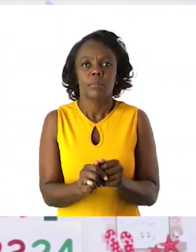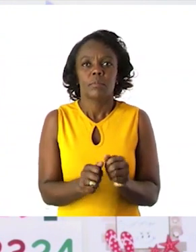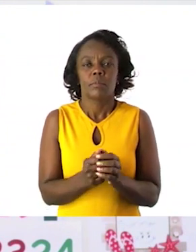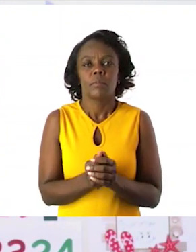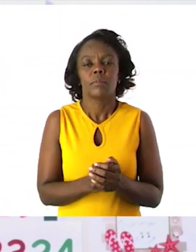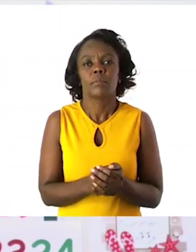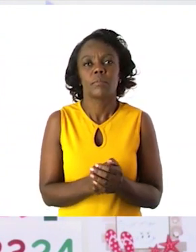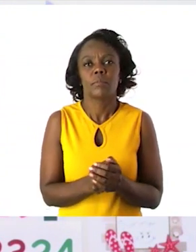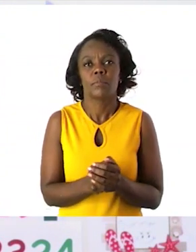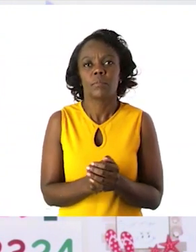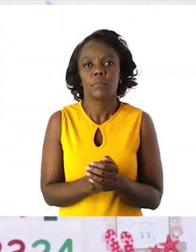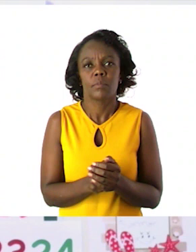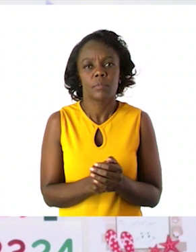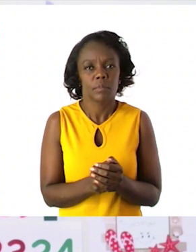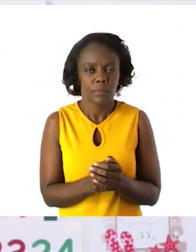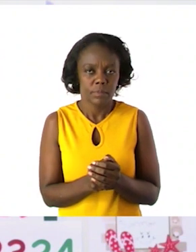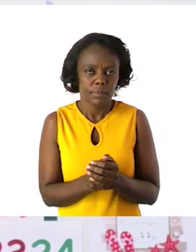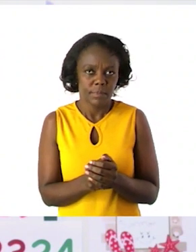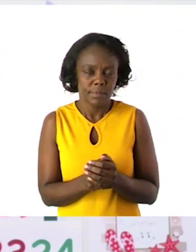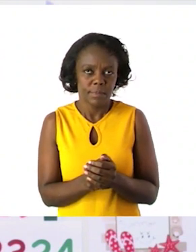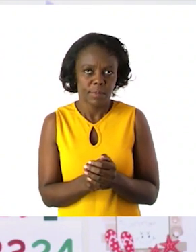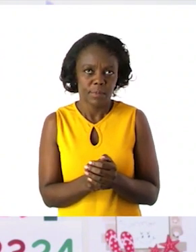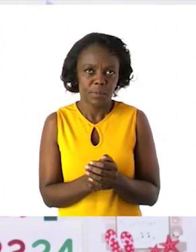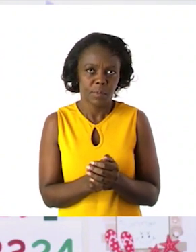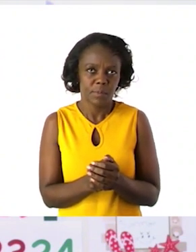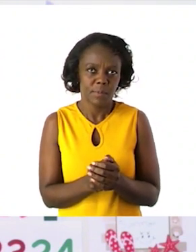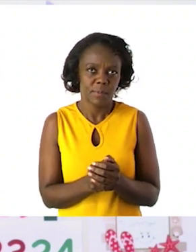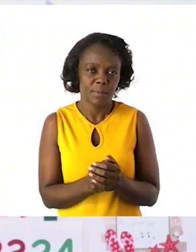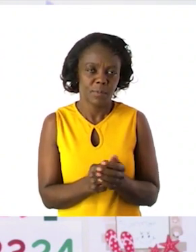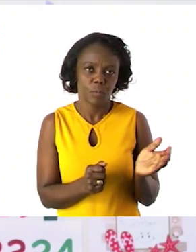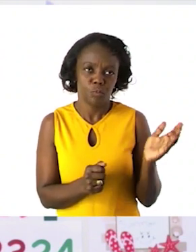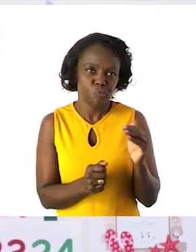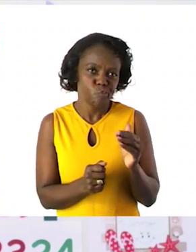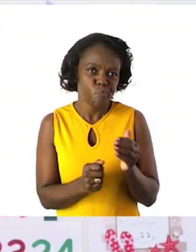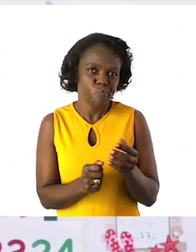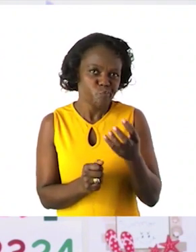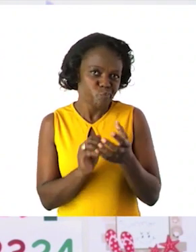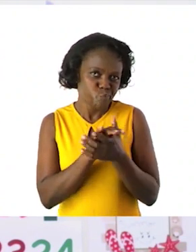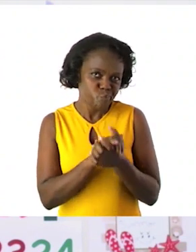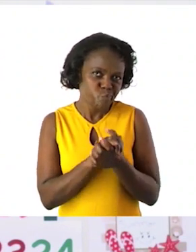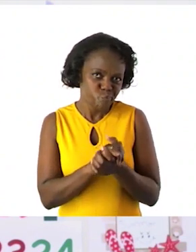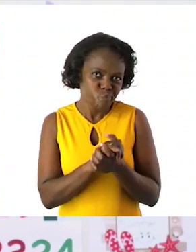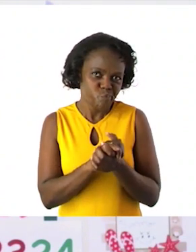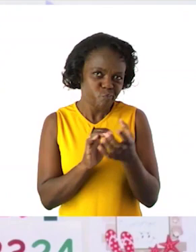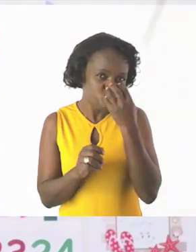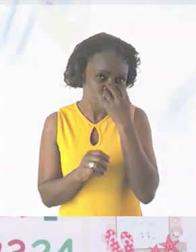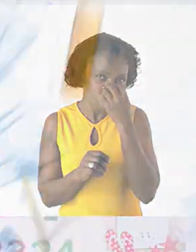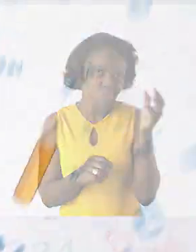Nice, that was wonderful. Thank you very much. Now we are going to call our friend Zoshi just to say goodbye.